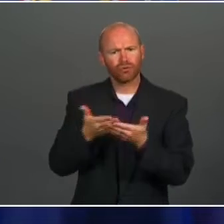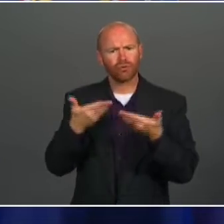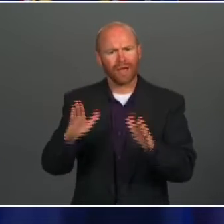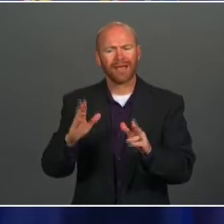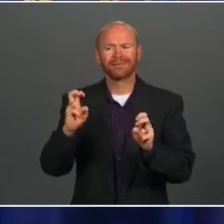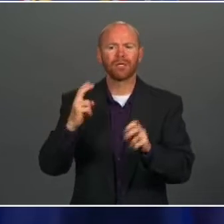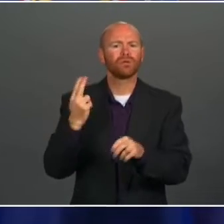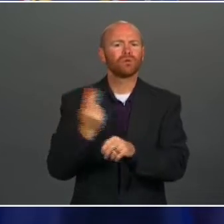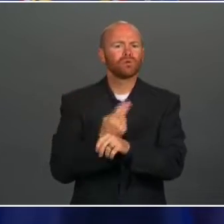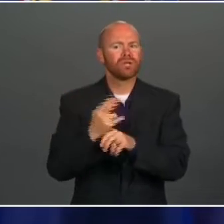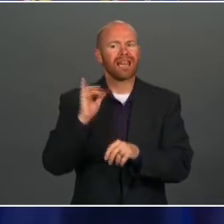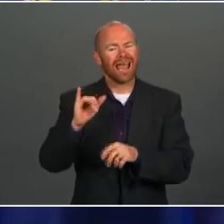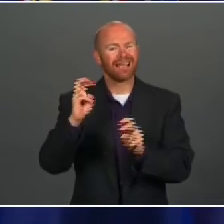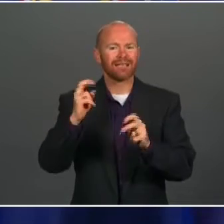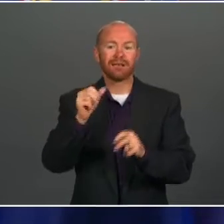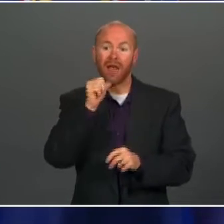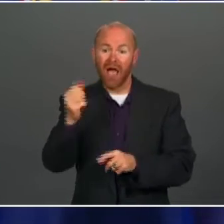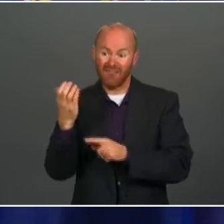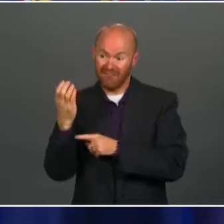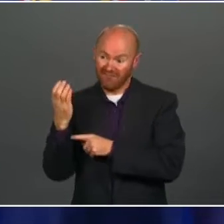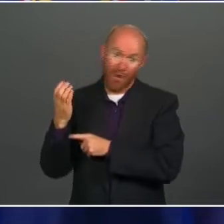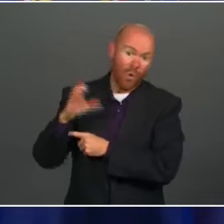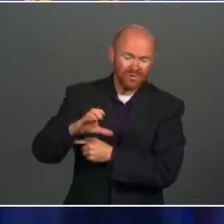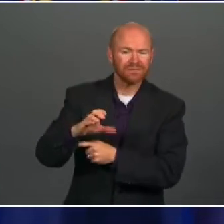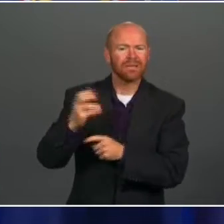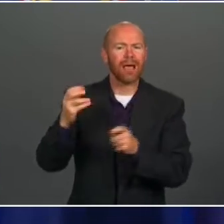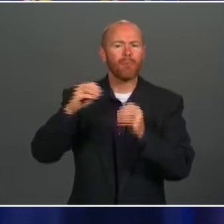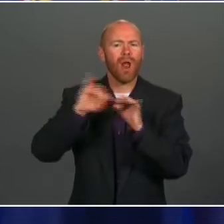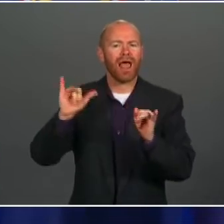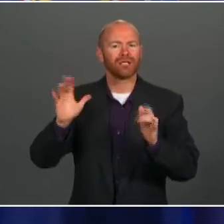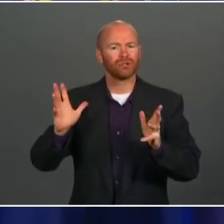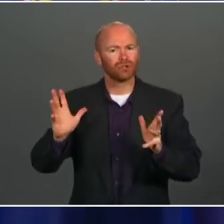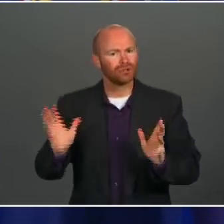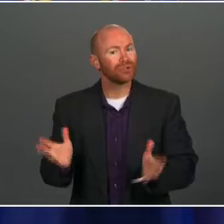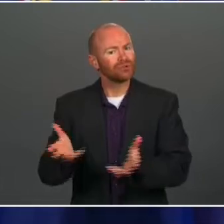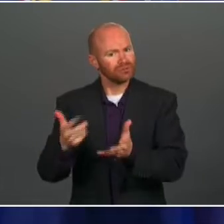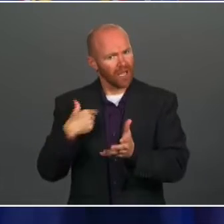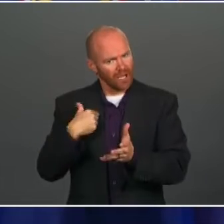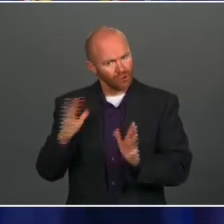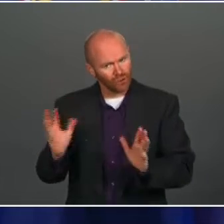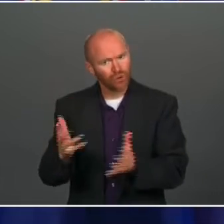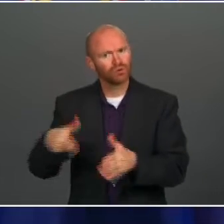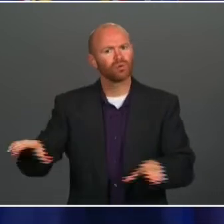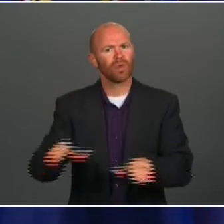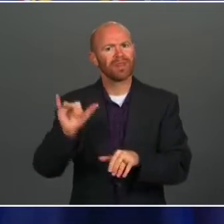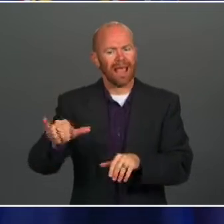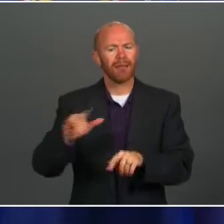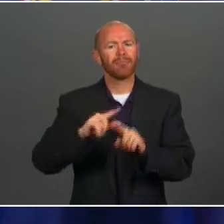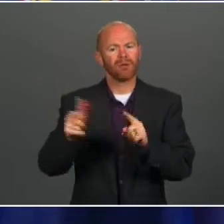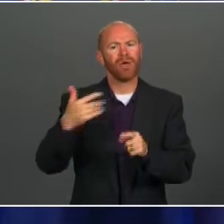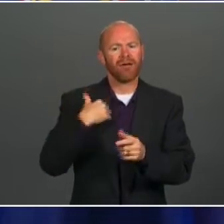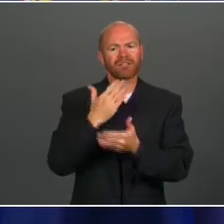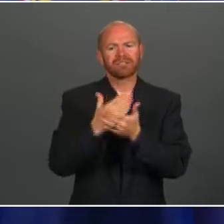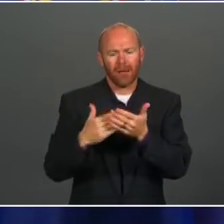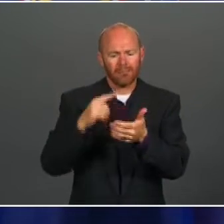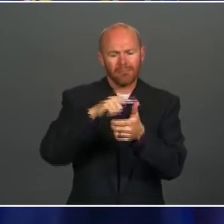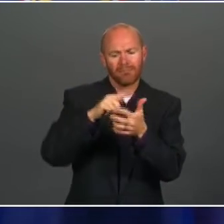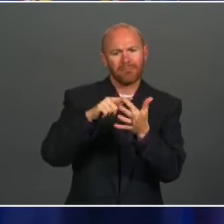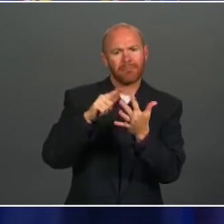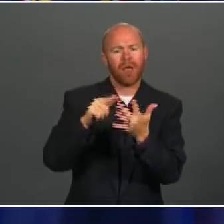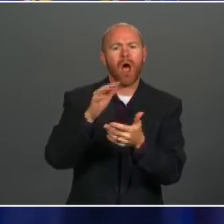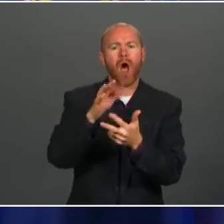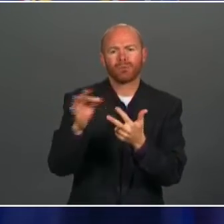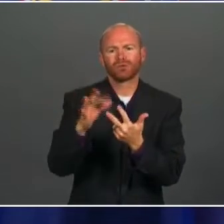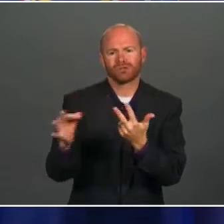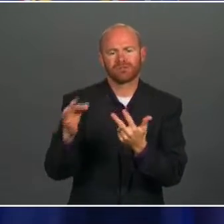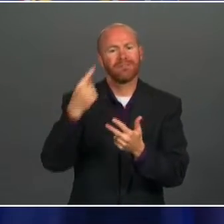tension out of the room, still encouraging people and businesses to have vaccine mandates, but to allow for